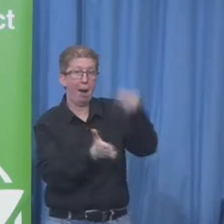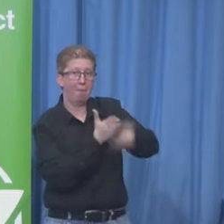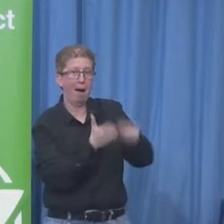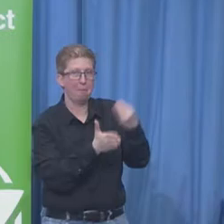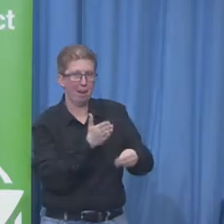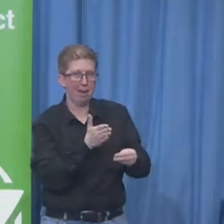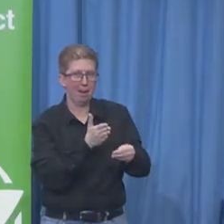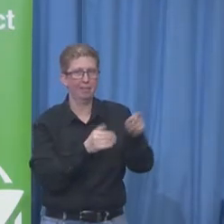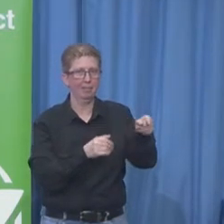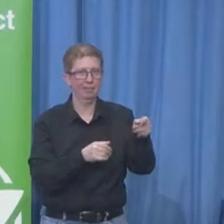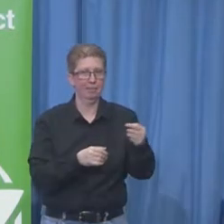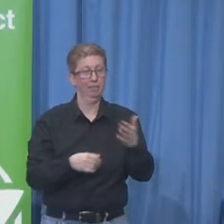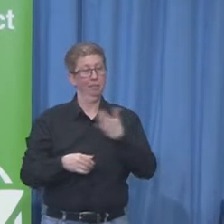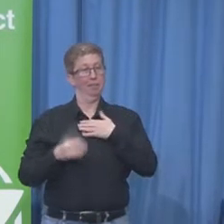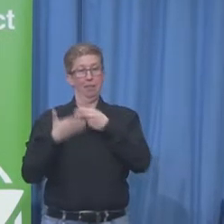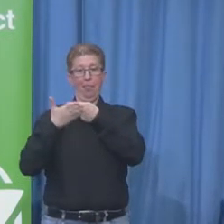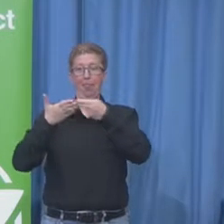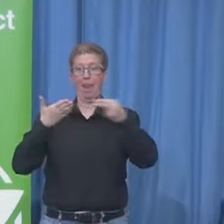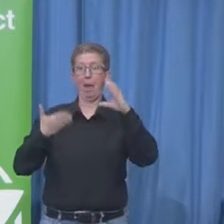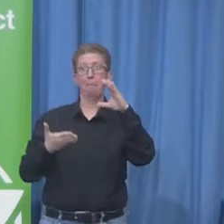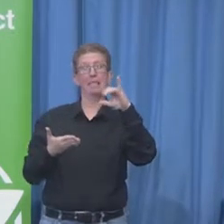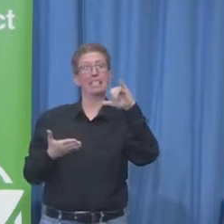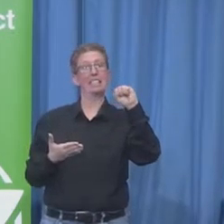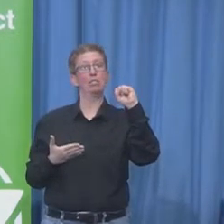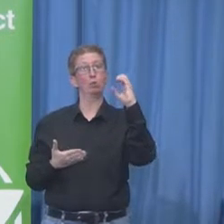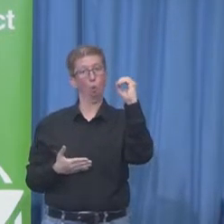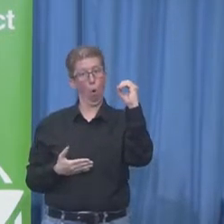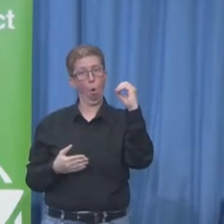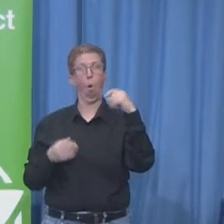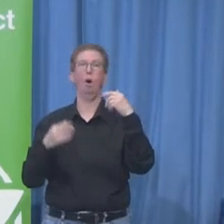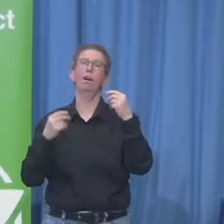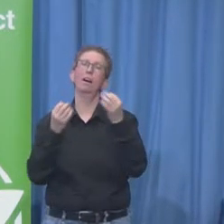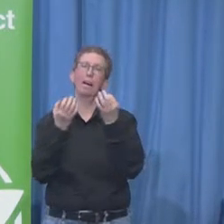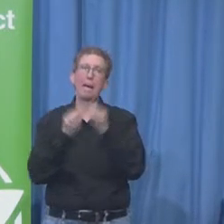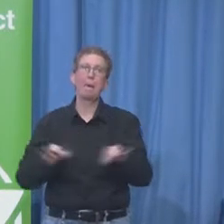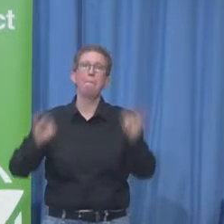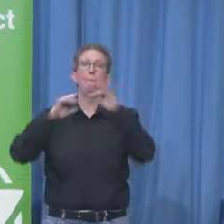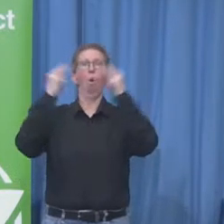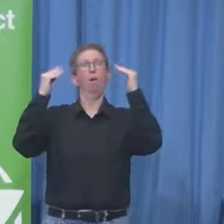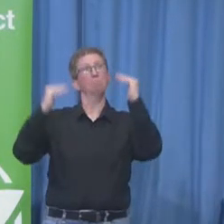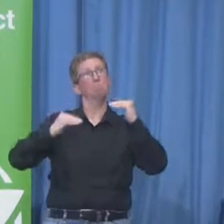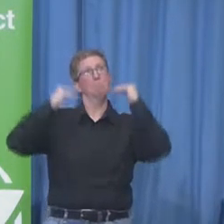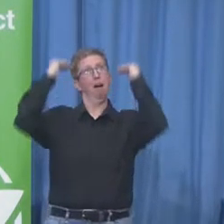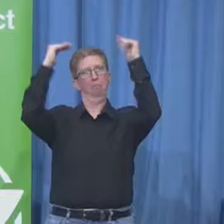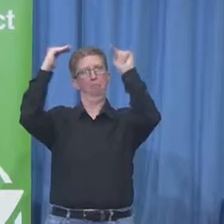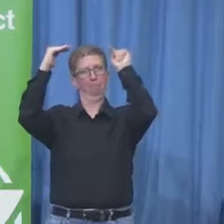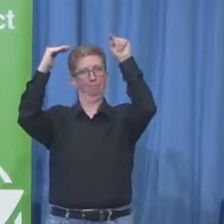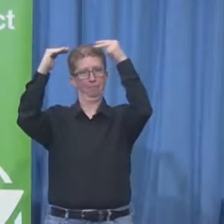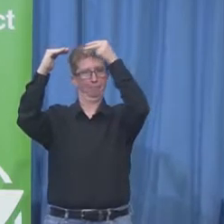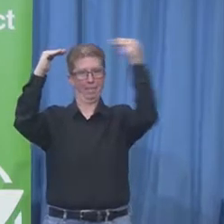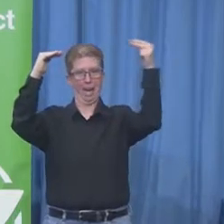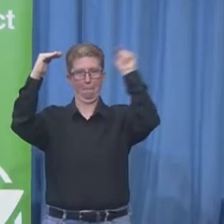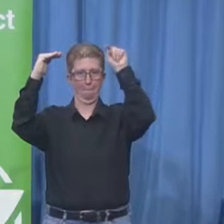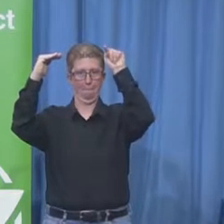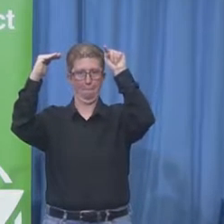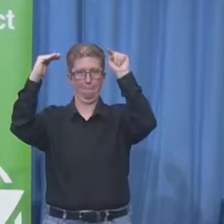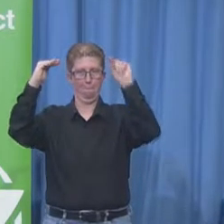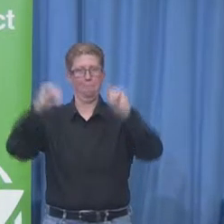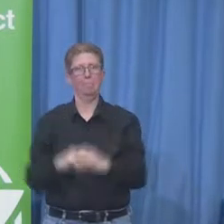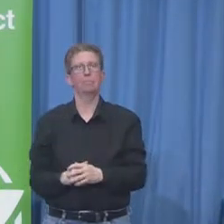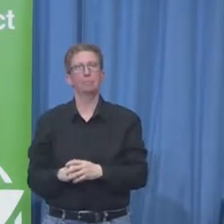We've been recognized, fortunately, through some innovation awards. This speaks to the culture and the soul of Cisco.